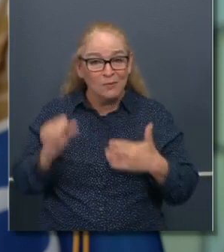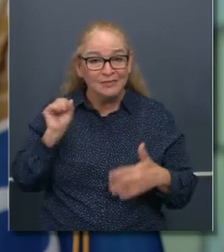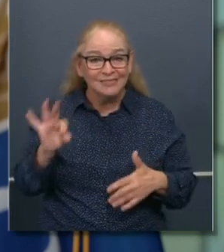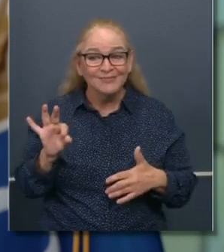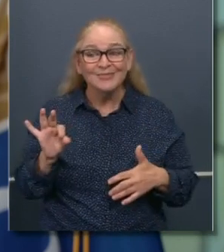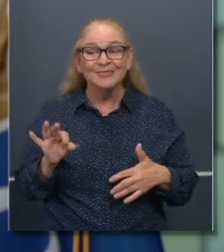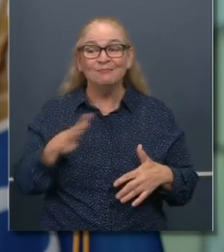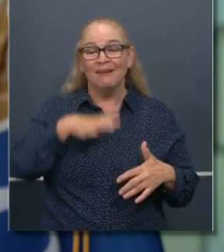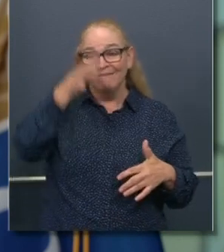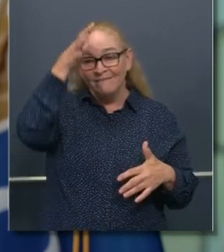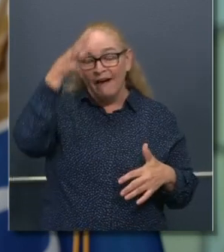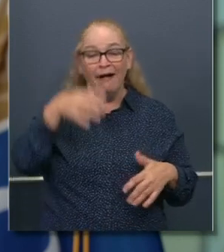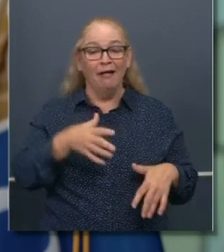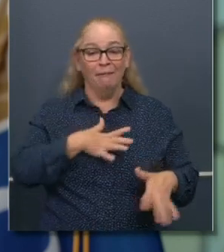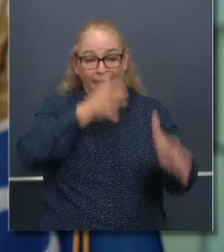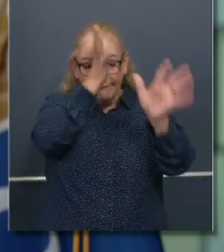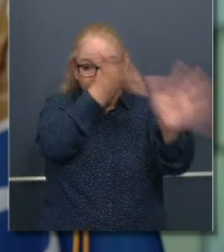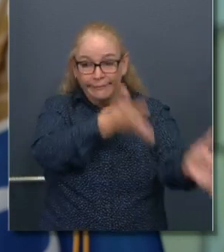not only myself.